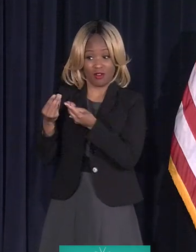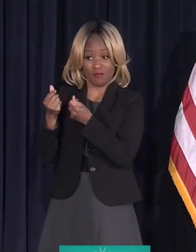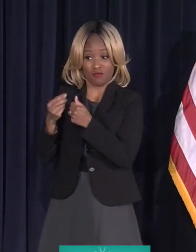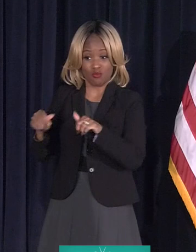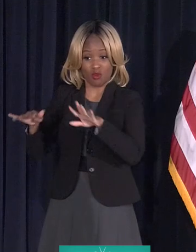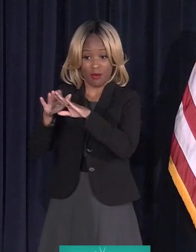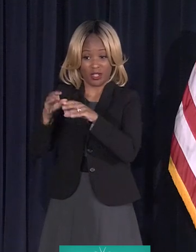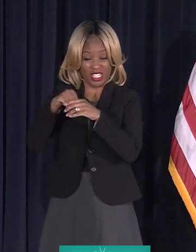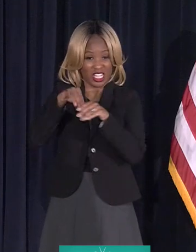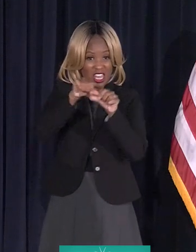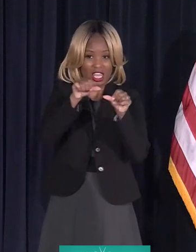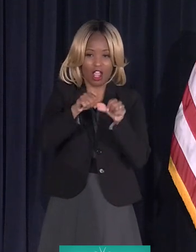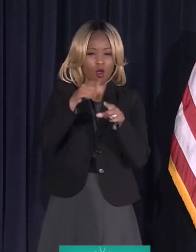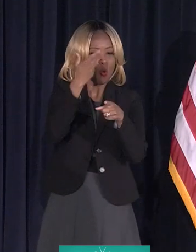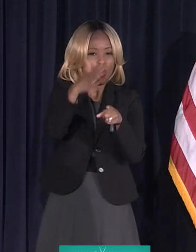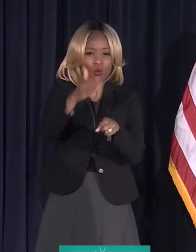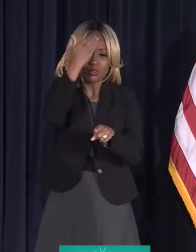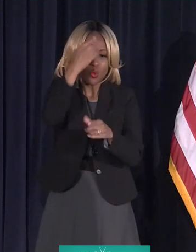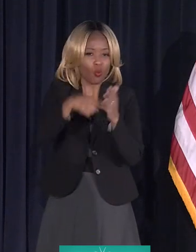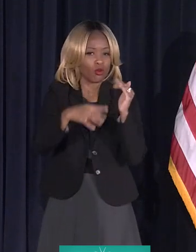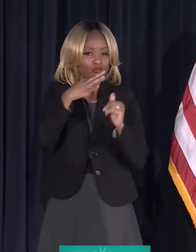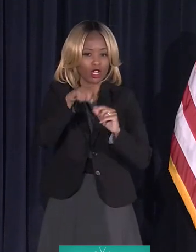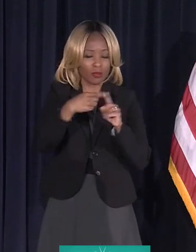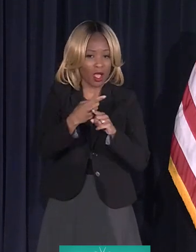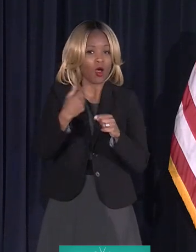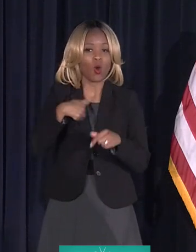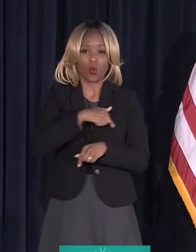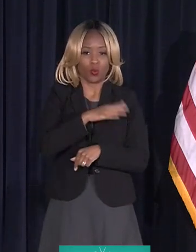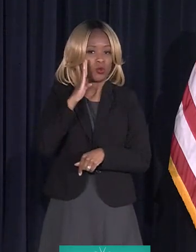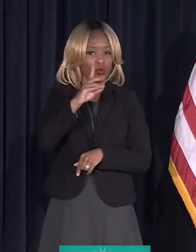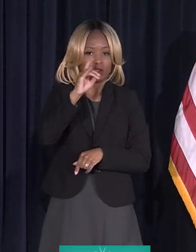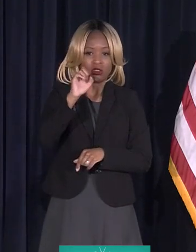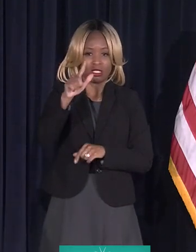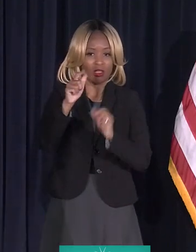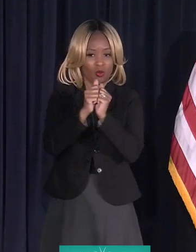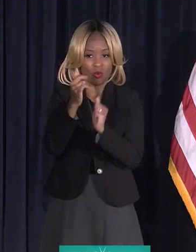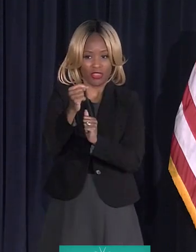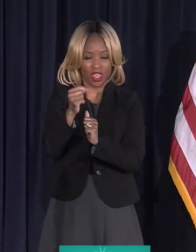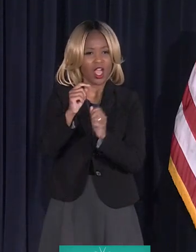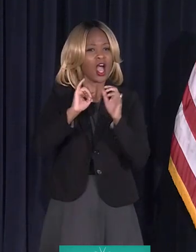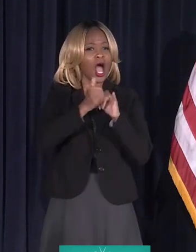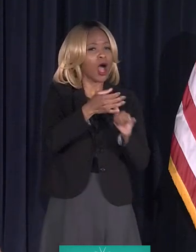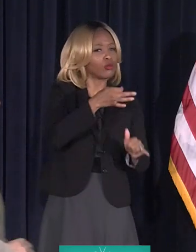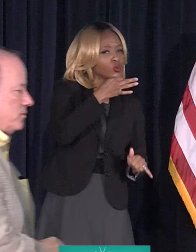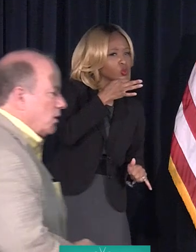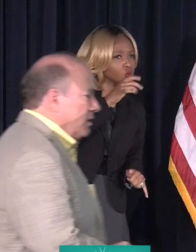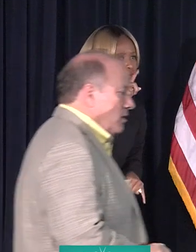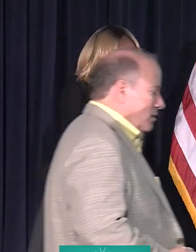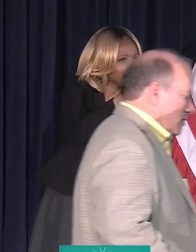the property you're talking about. And we are going to deal with it. Thank you. How soon do we look at that?